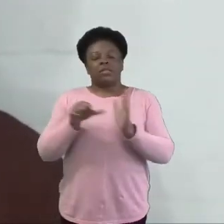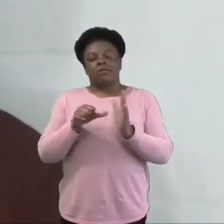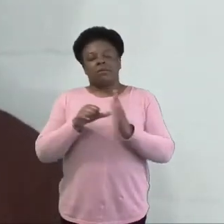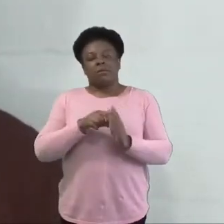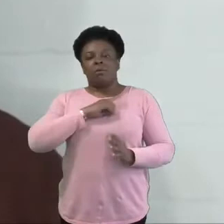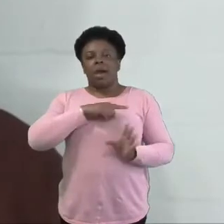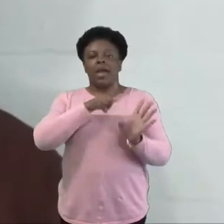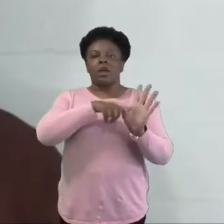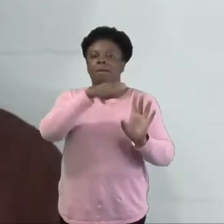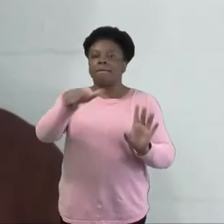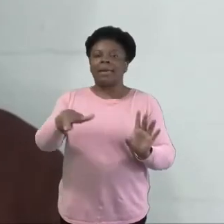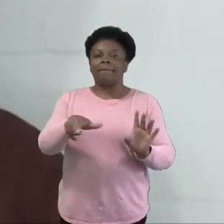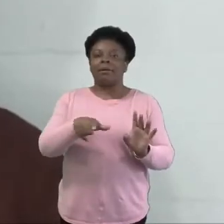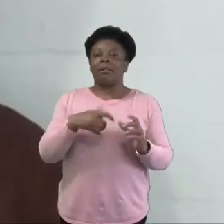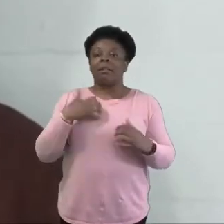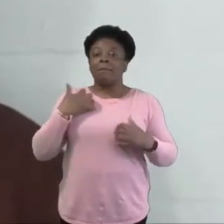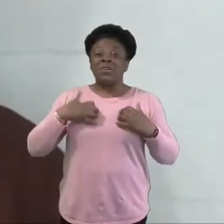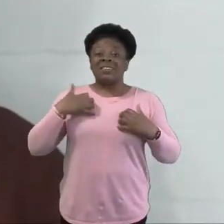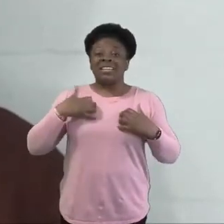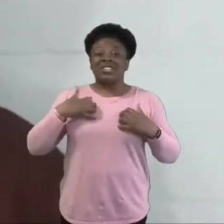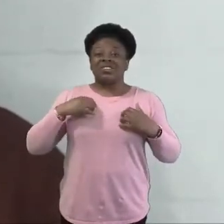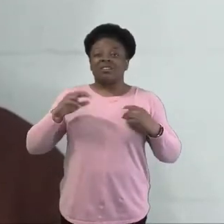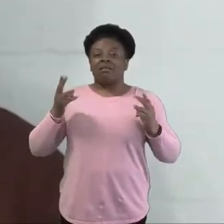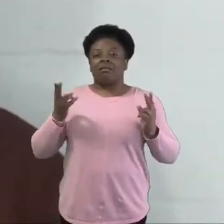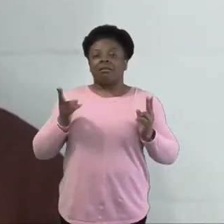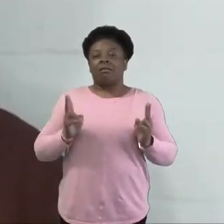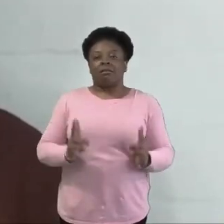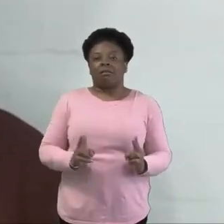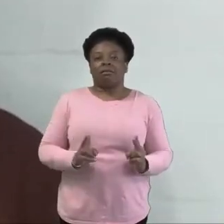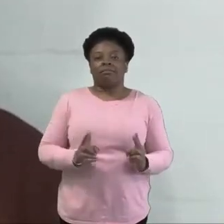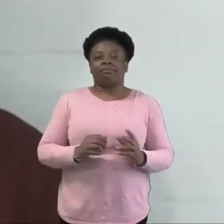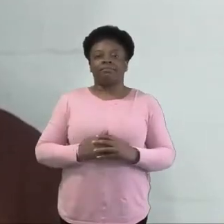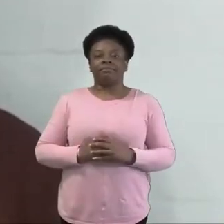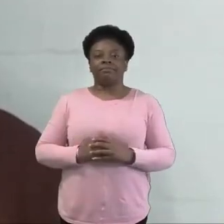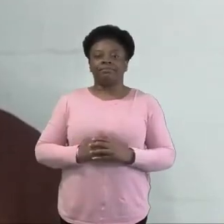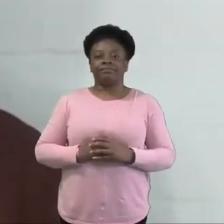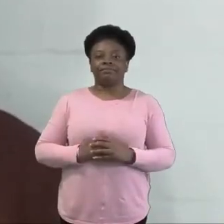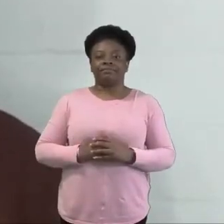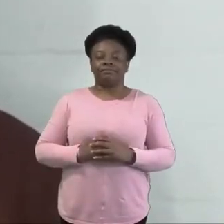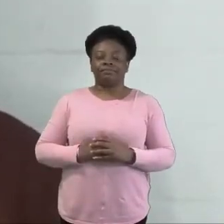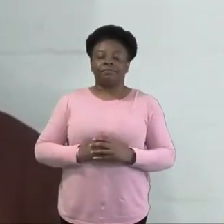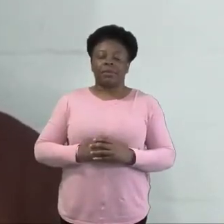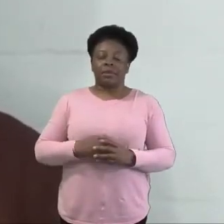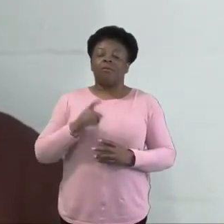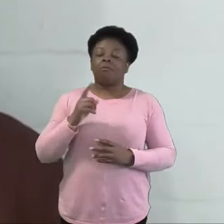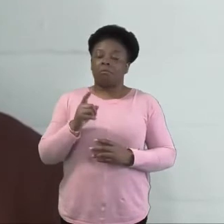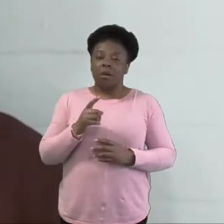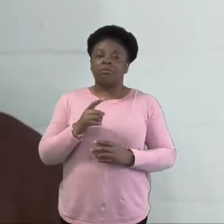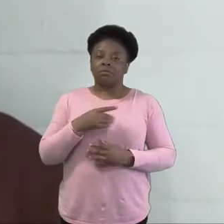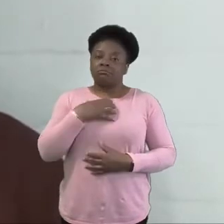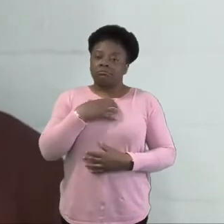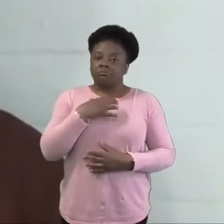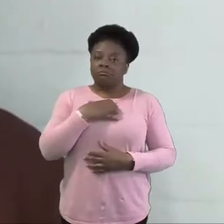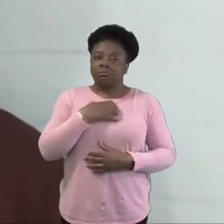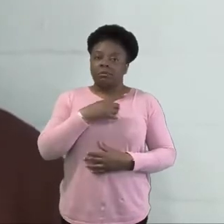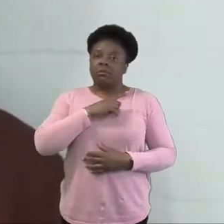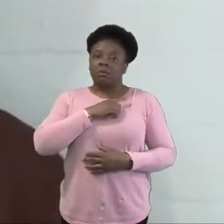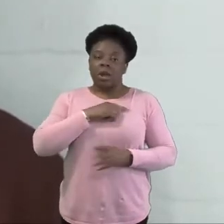from young people due to lockdown. However, we have been surprised at the amount of young people we've been able to